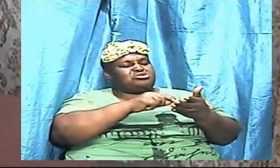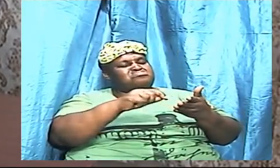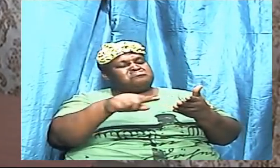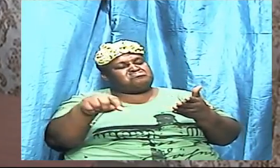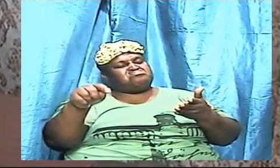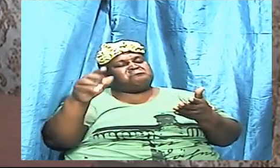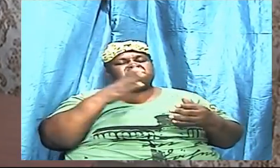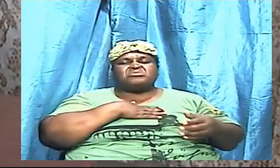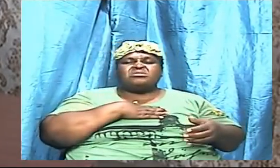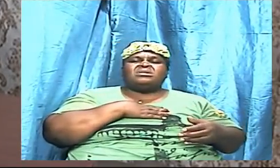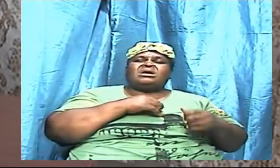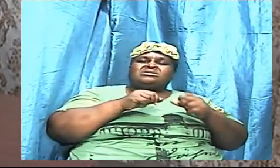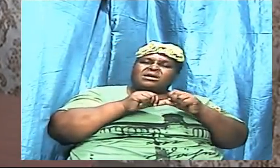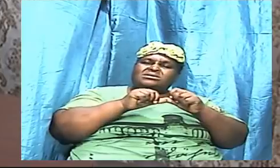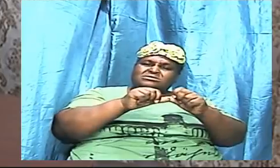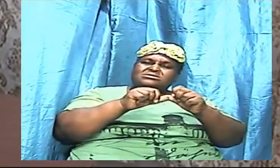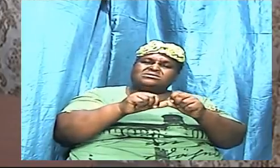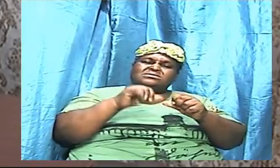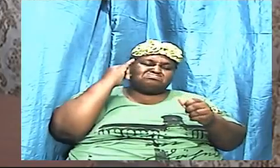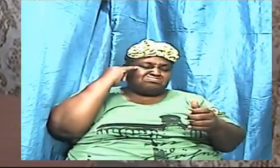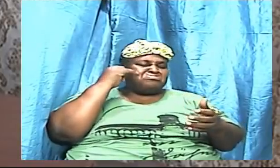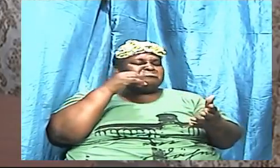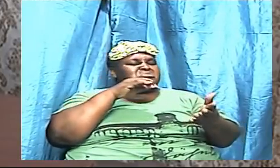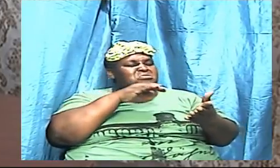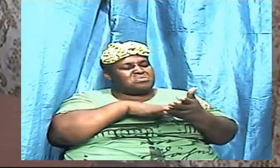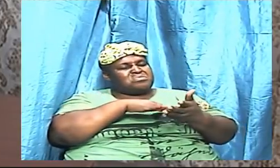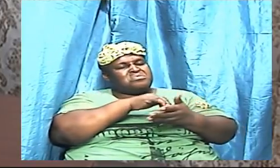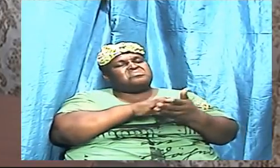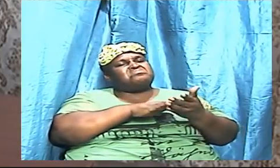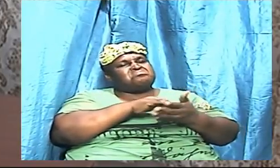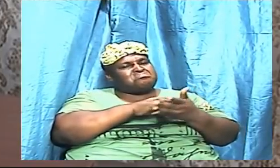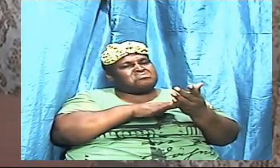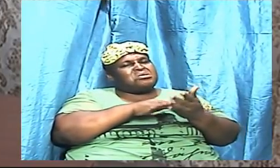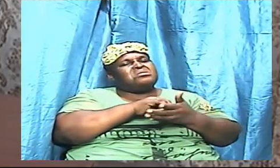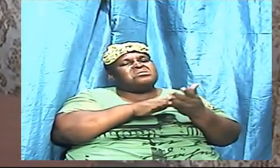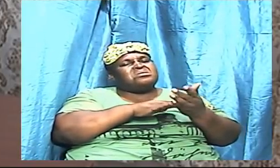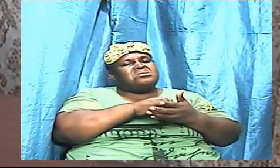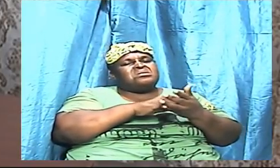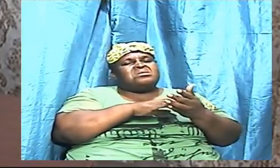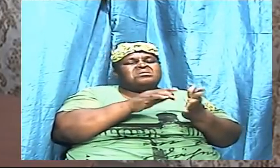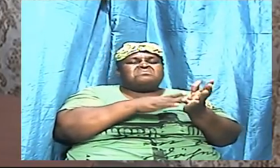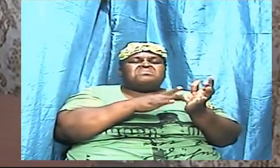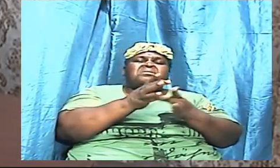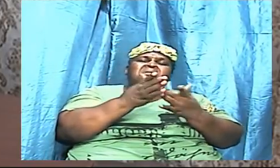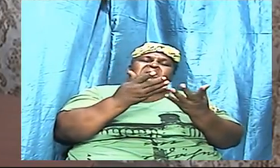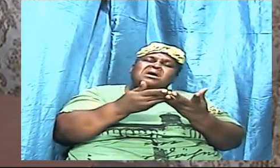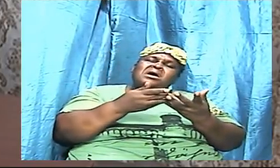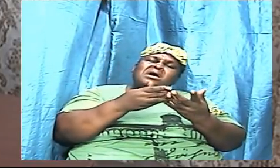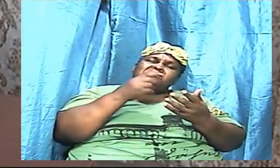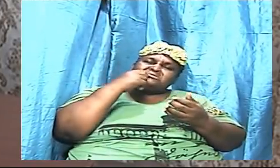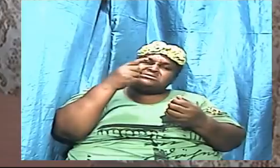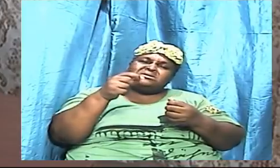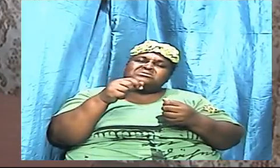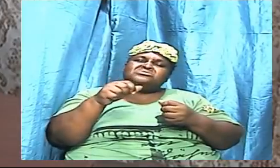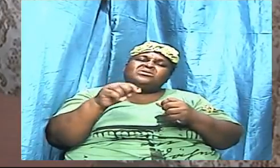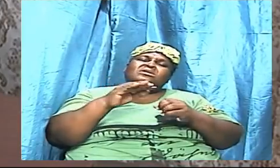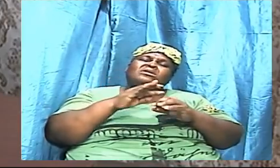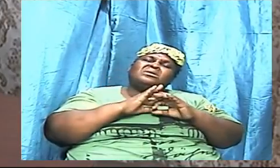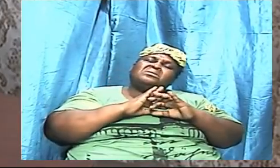and if you're weak the Bible said as you seek him and as you push after him and as you pursue him